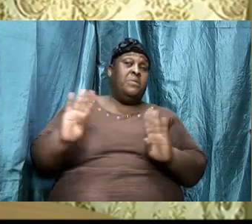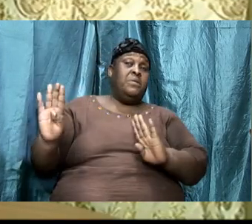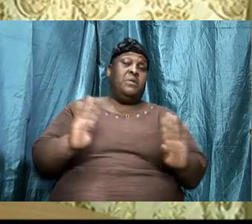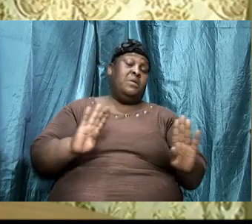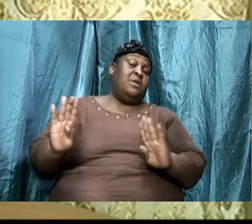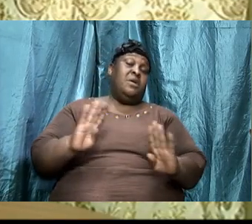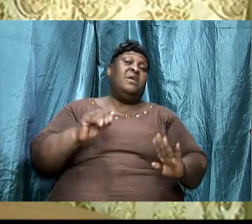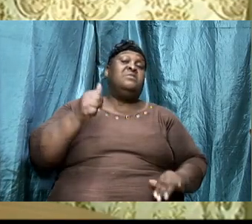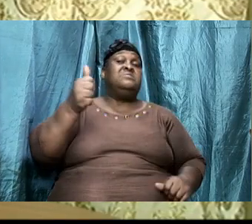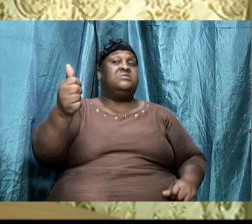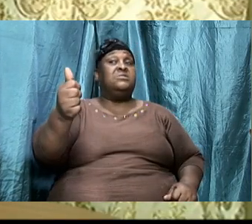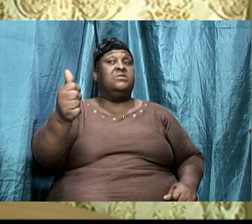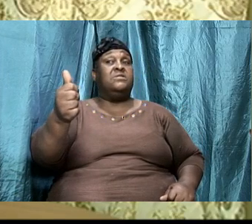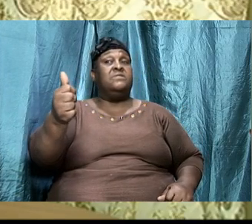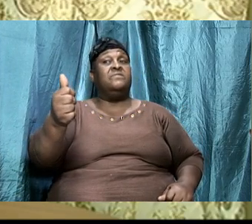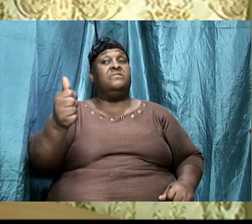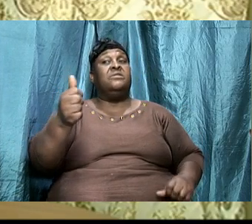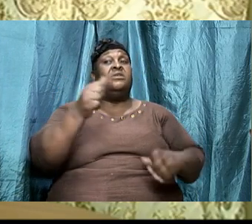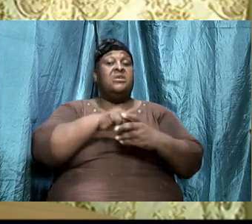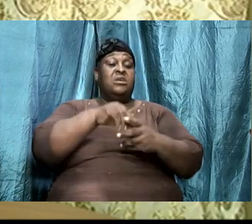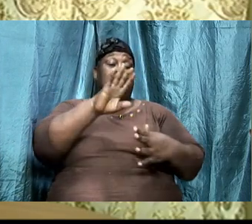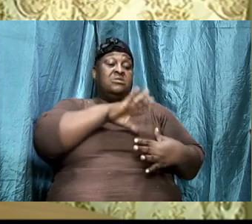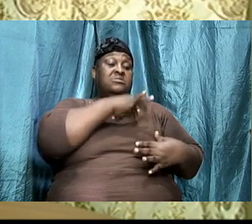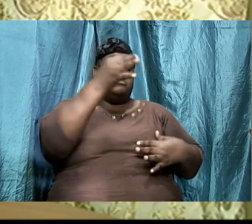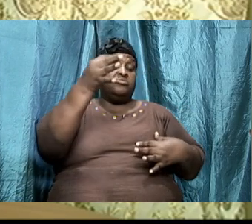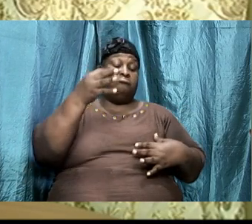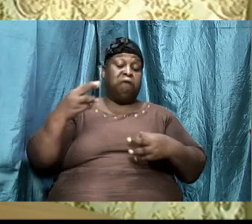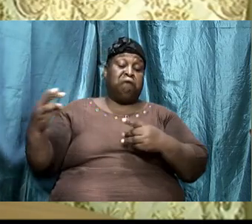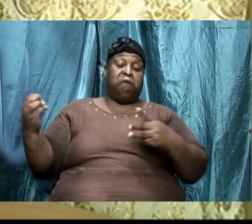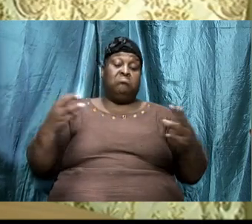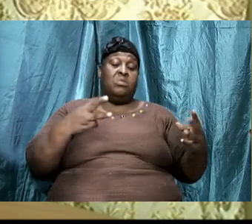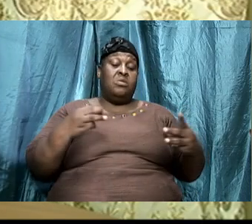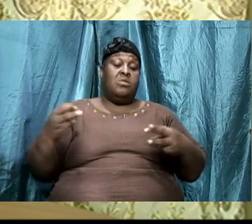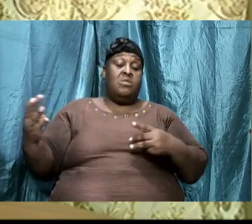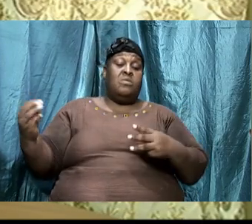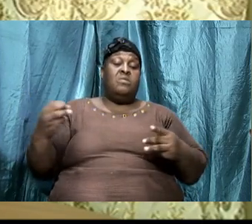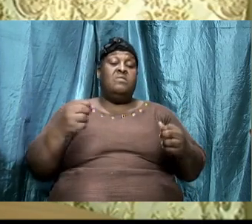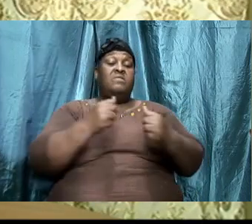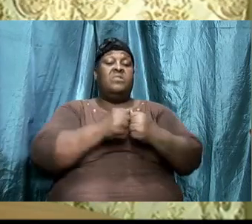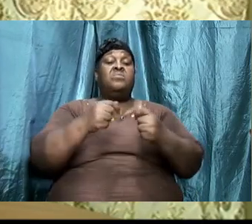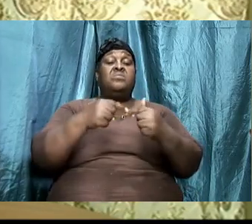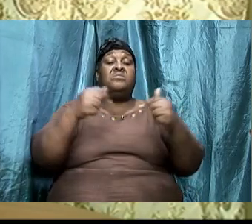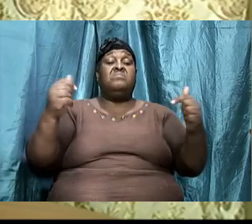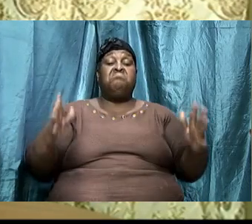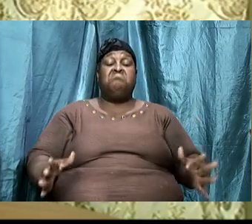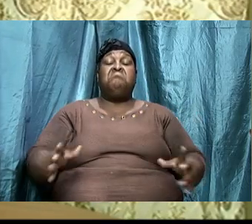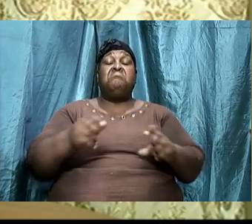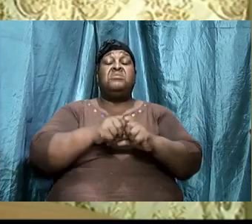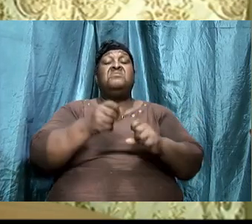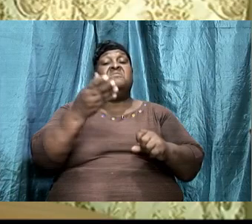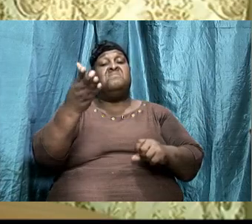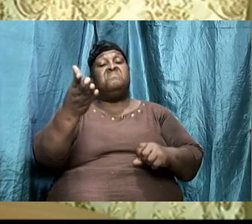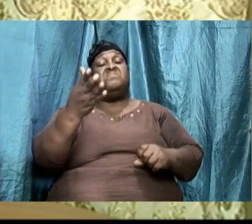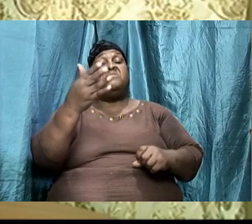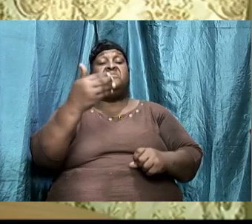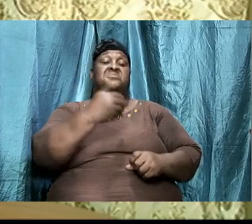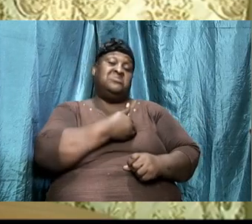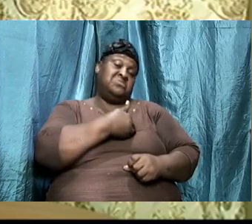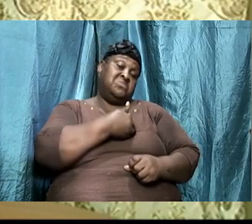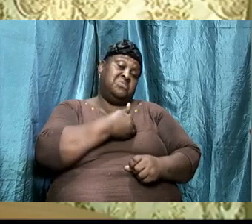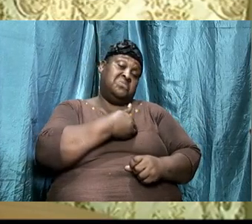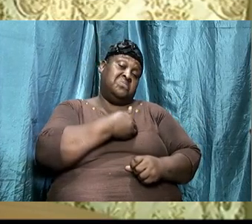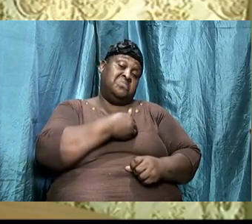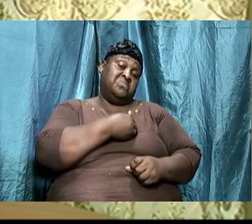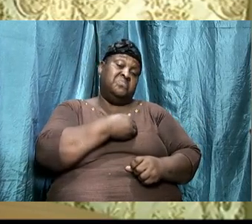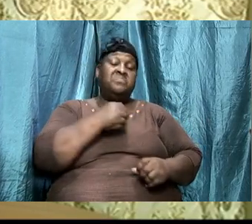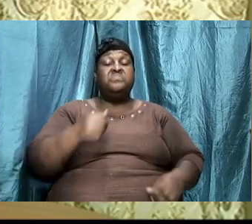in the spiritual warfare with the enemies of their soul. So like I've been saying, that